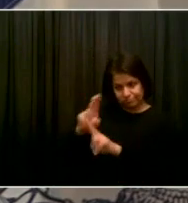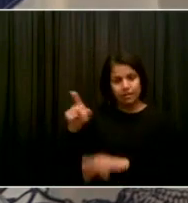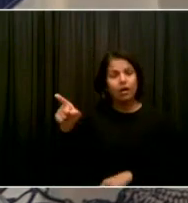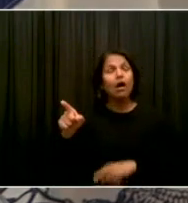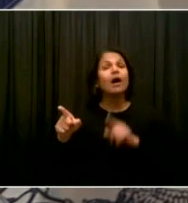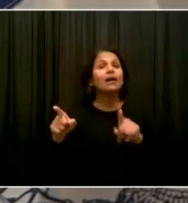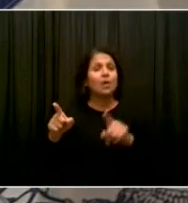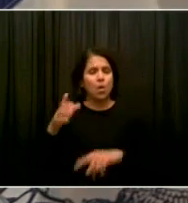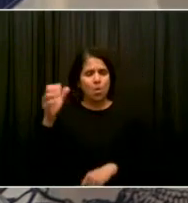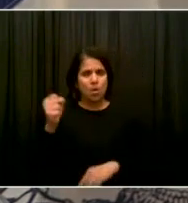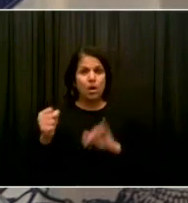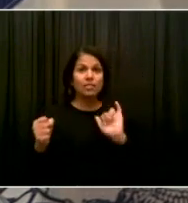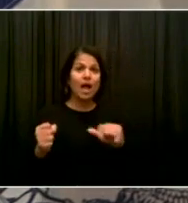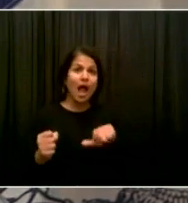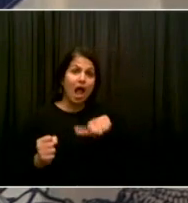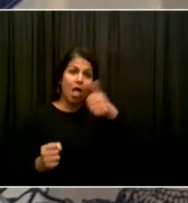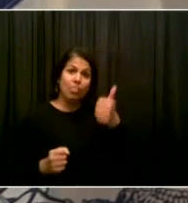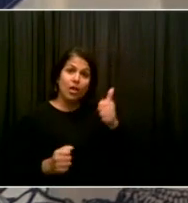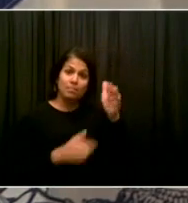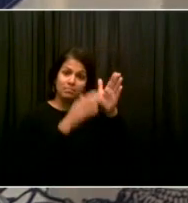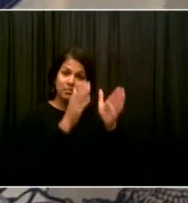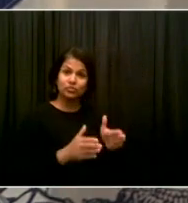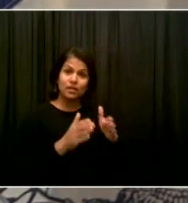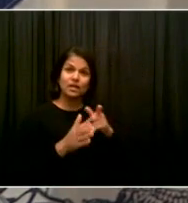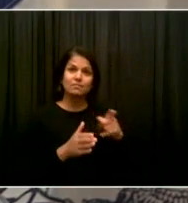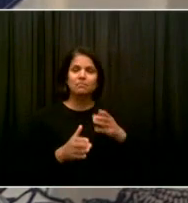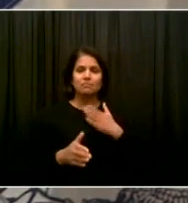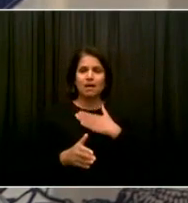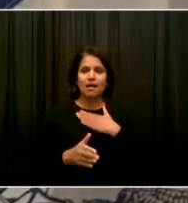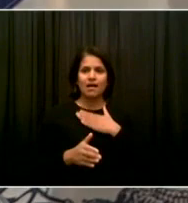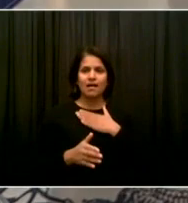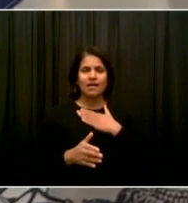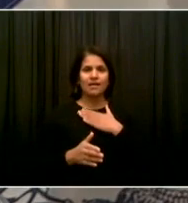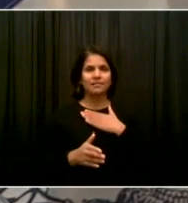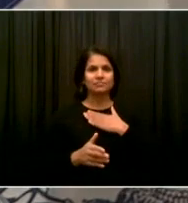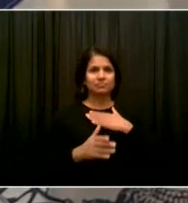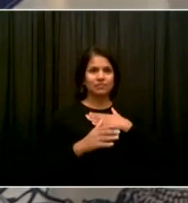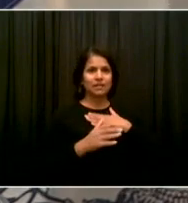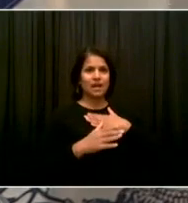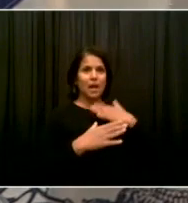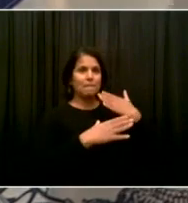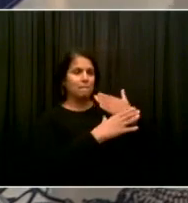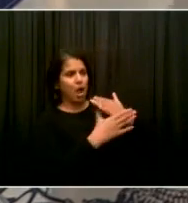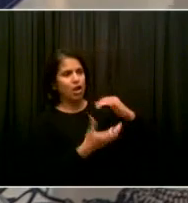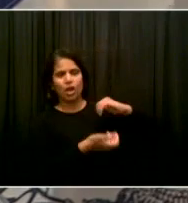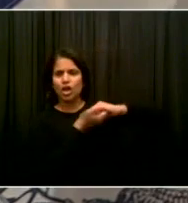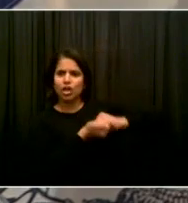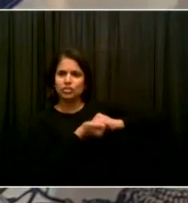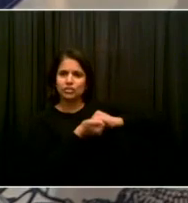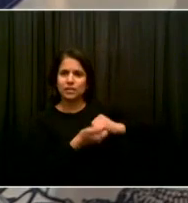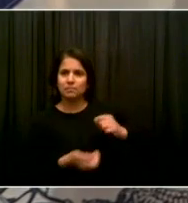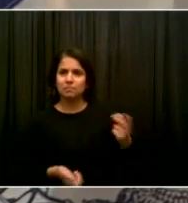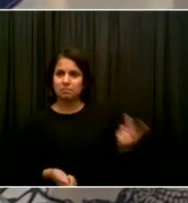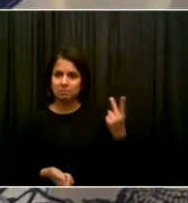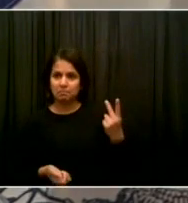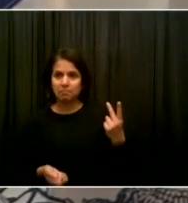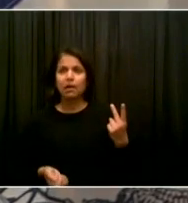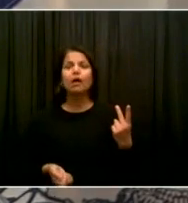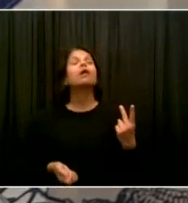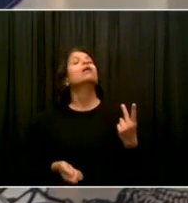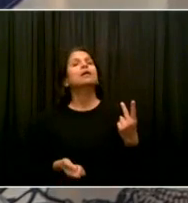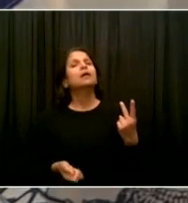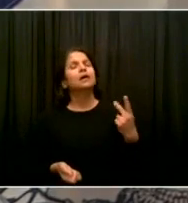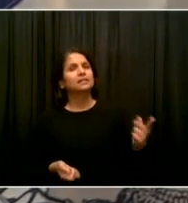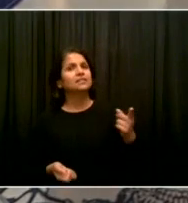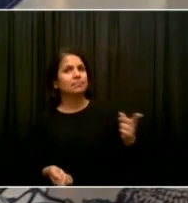partner in all things, who has also led from the beginning of her life, a vision of social change and what feminism